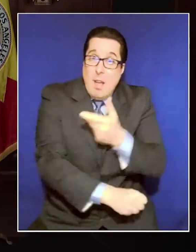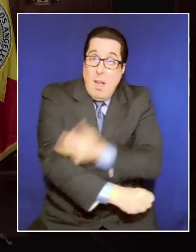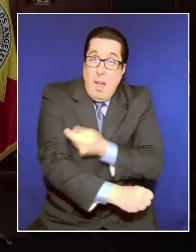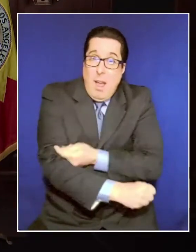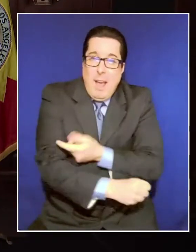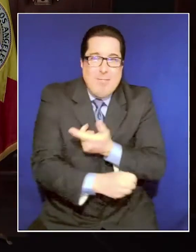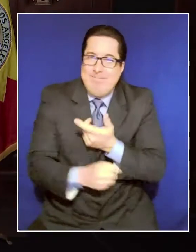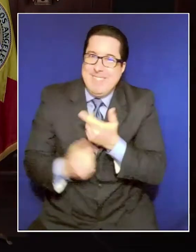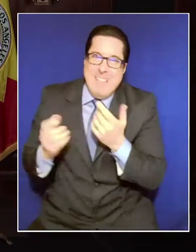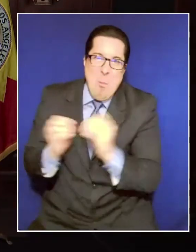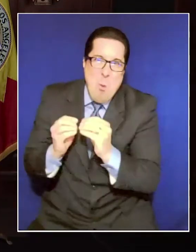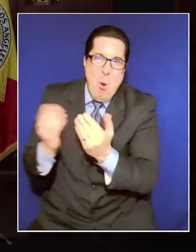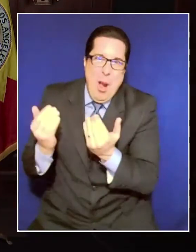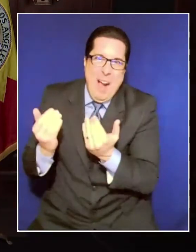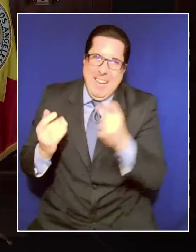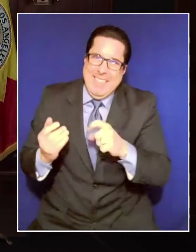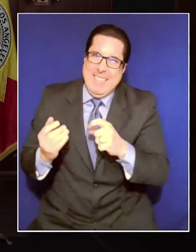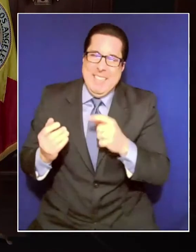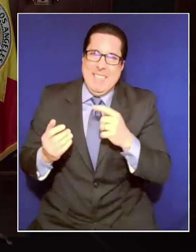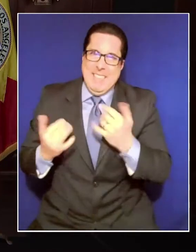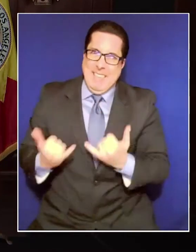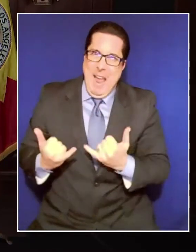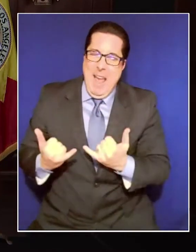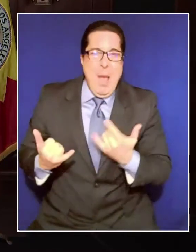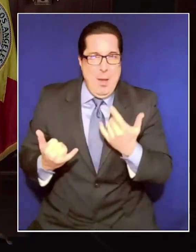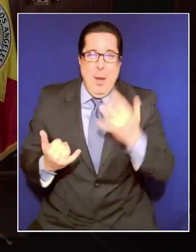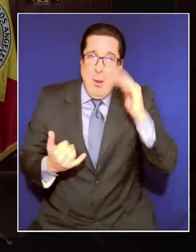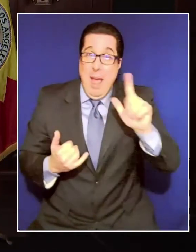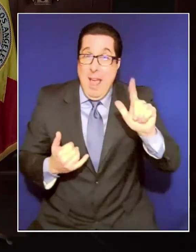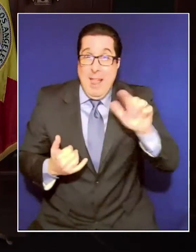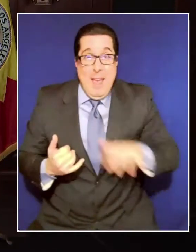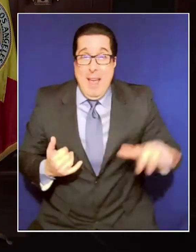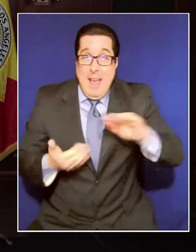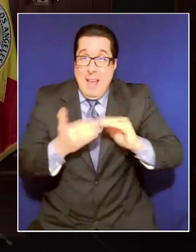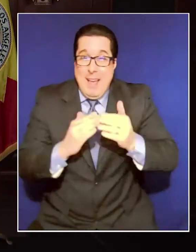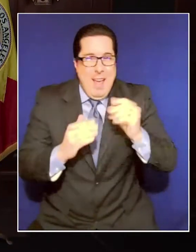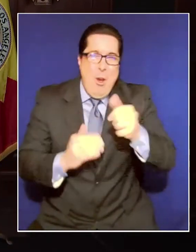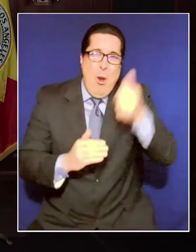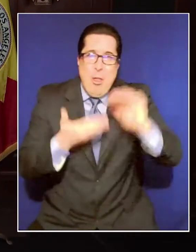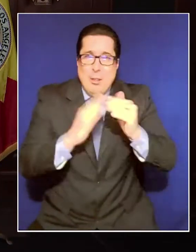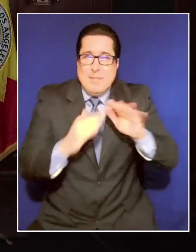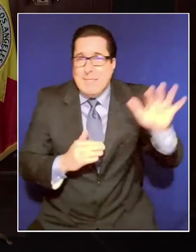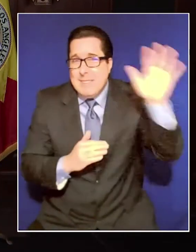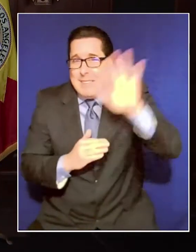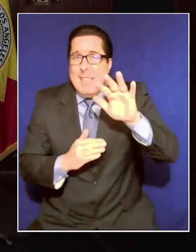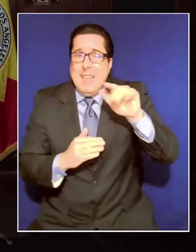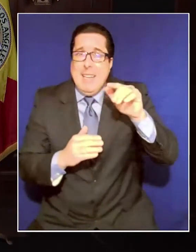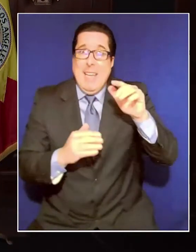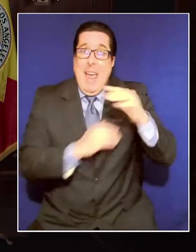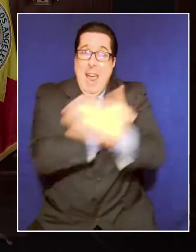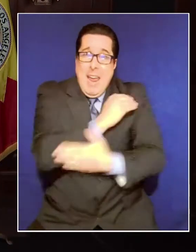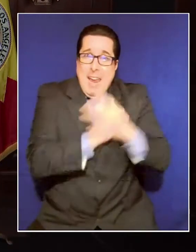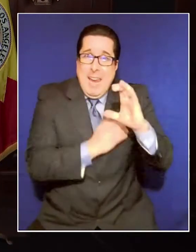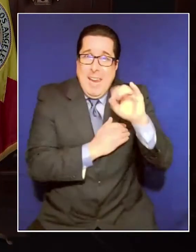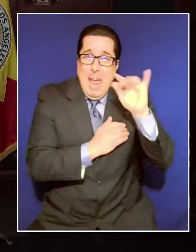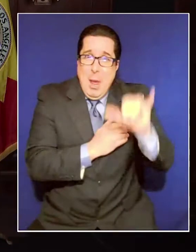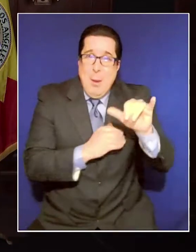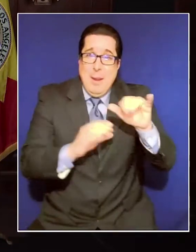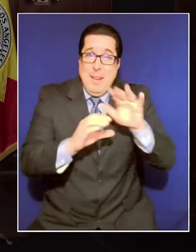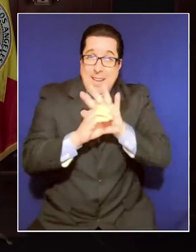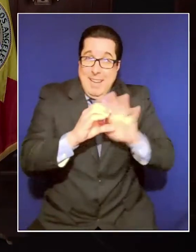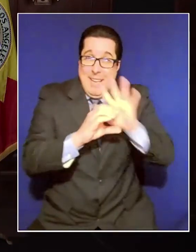City of LA. I know across this county, other cities, the County of Los Angeles itself, states and our nation, let alone